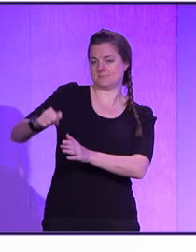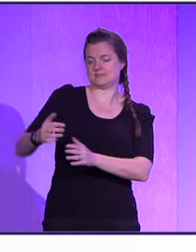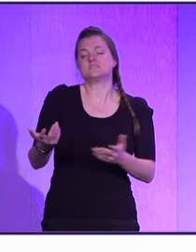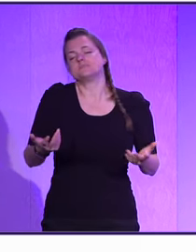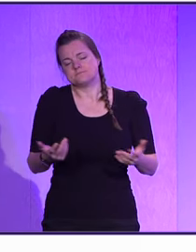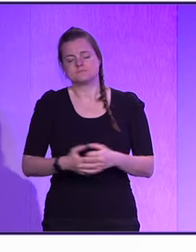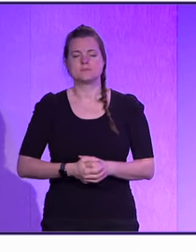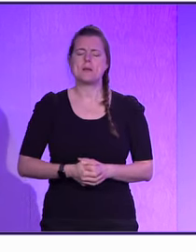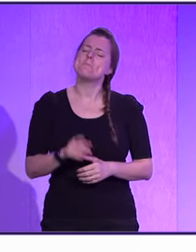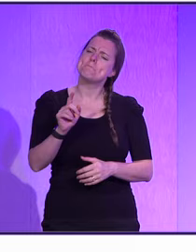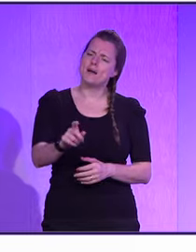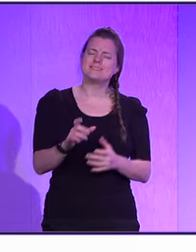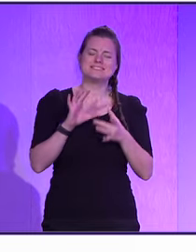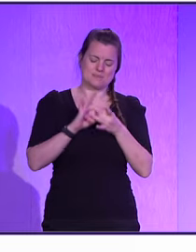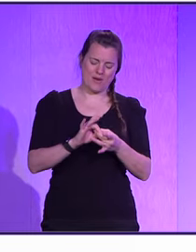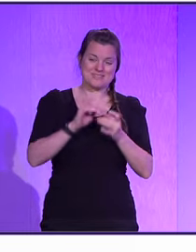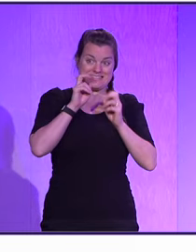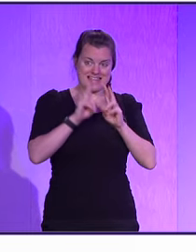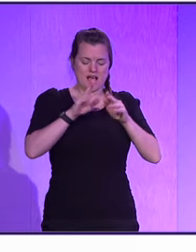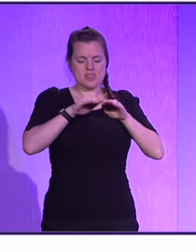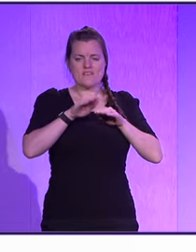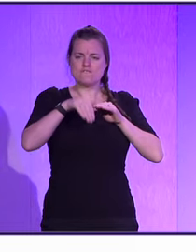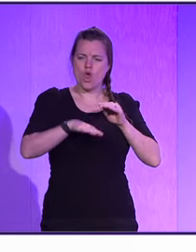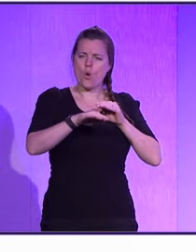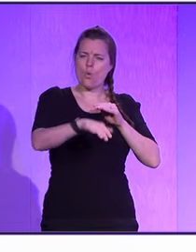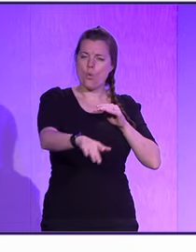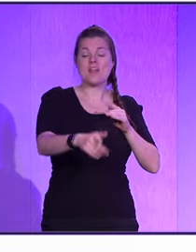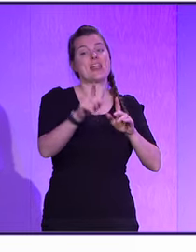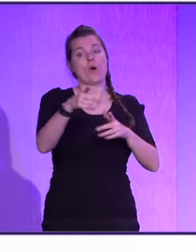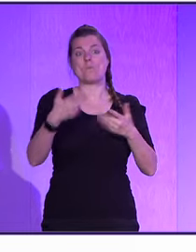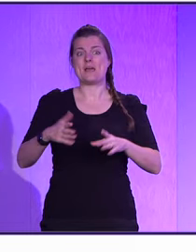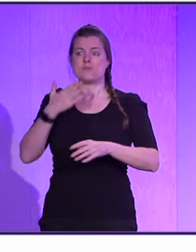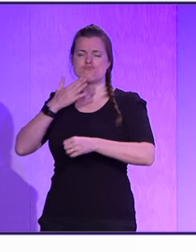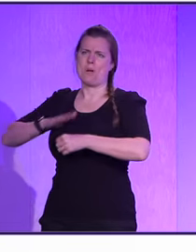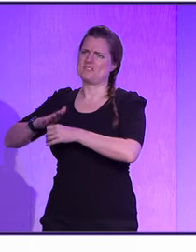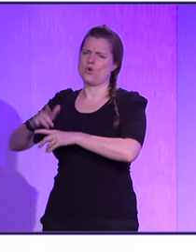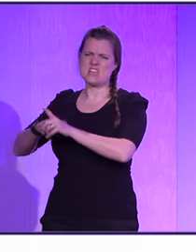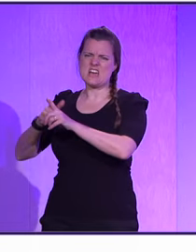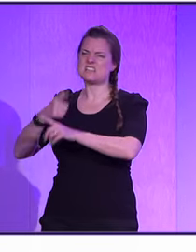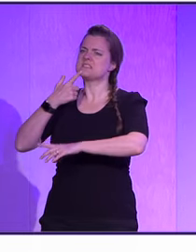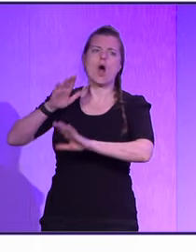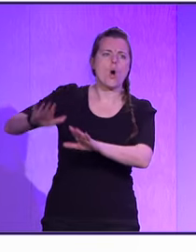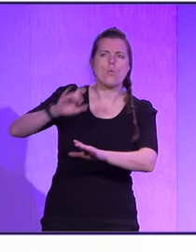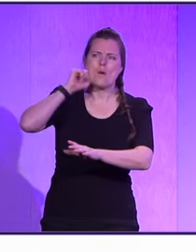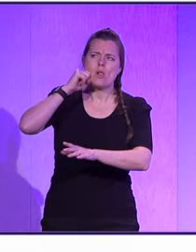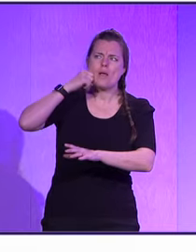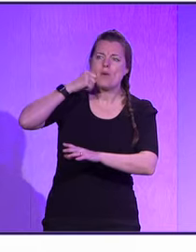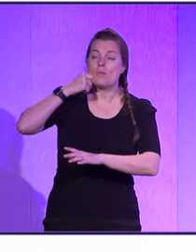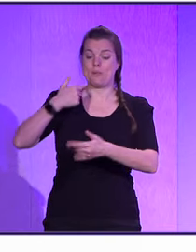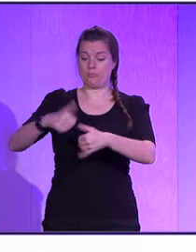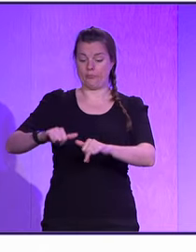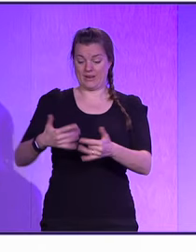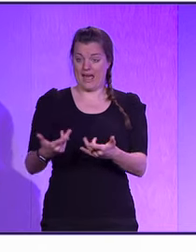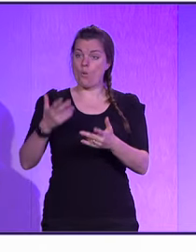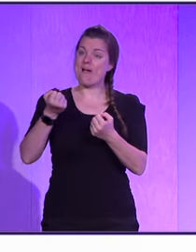And, you know, it's about staying in that flow, and we've been promised that for years. Stay in the flow. Just work on what